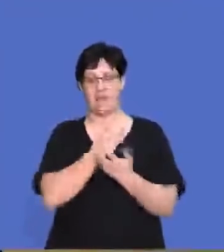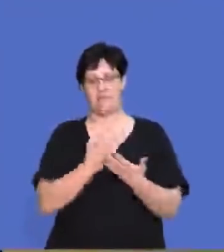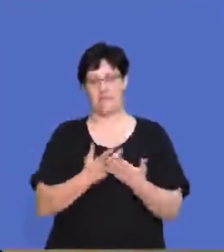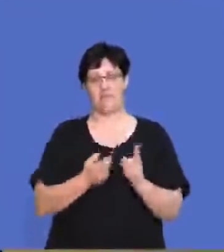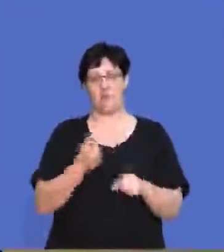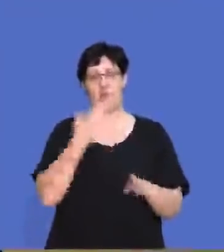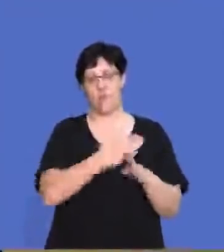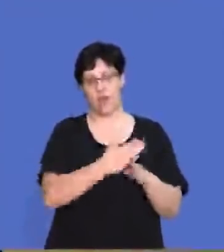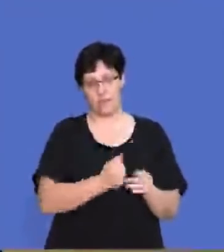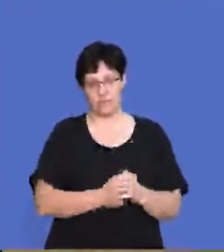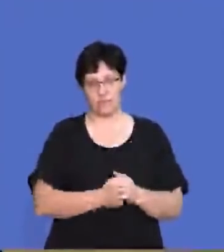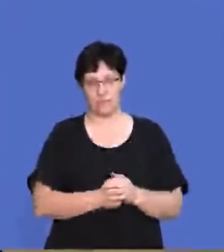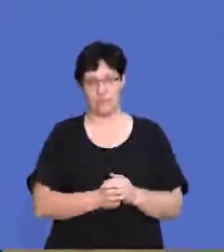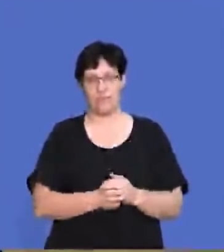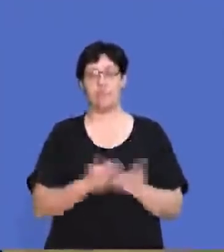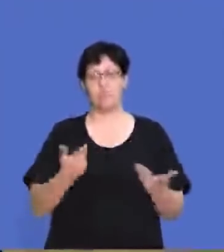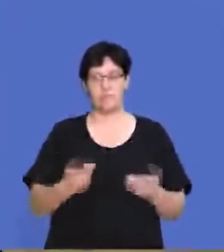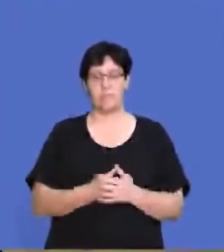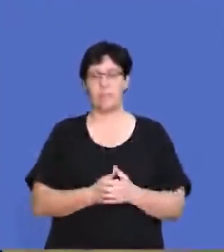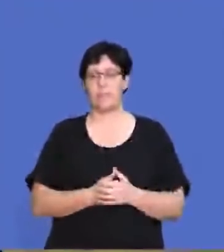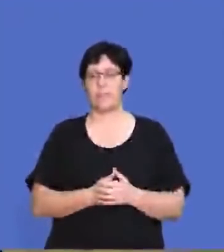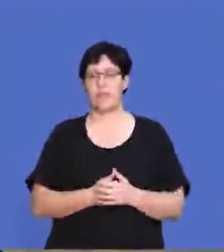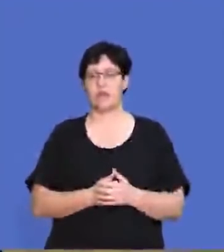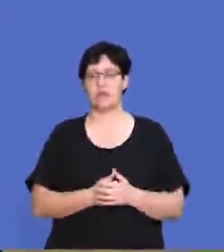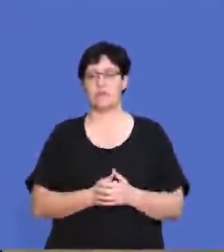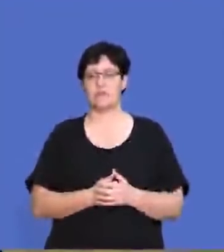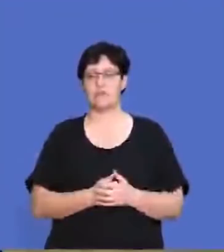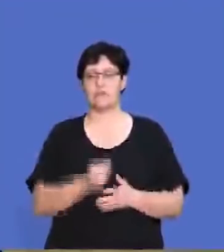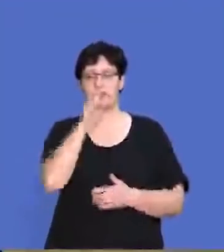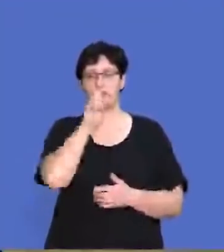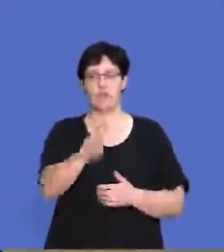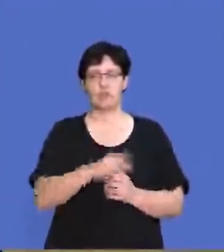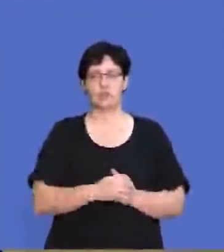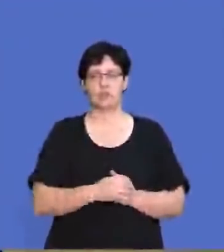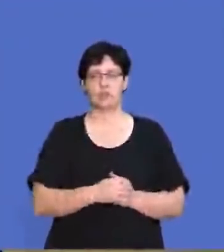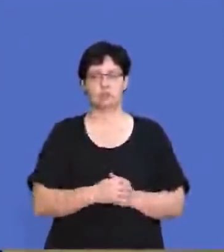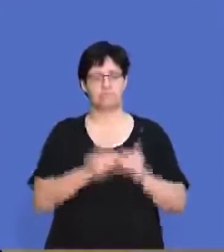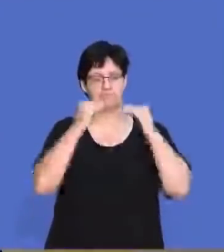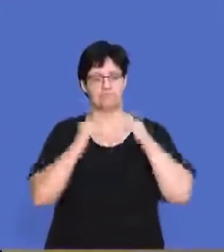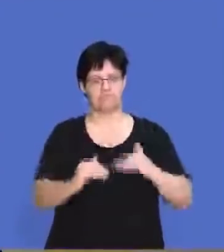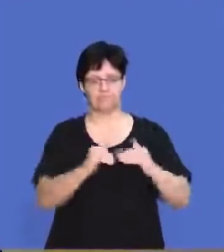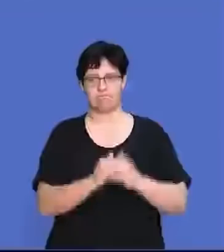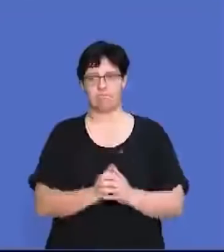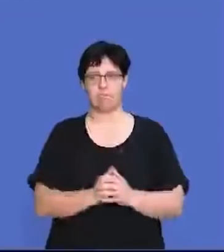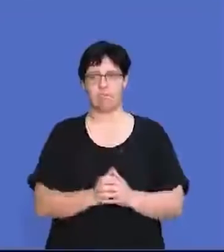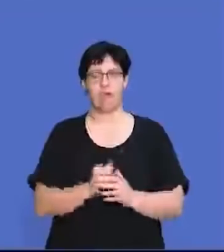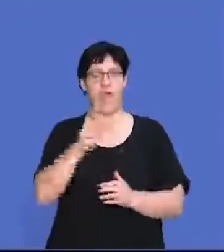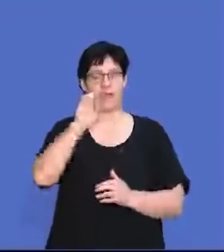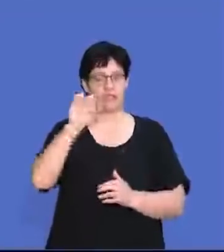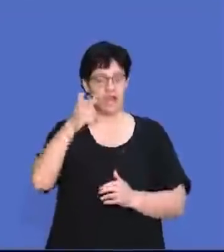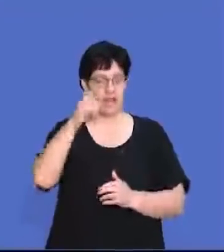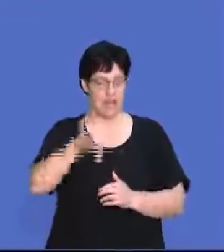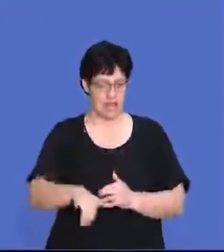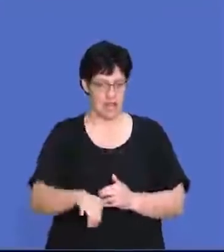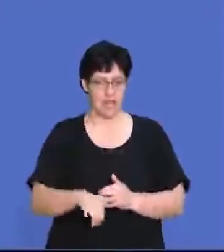leave from the company. All right, let's look at our next one.